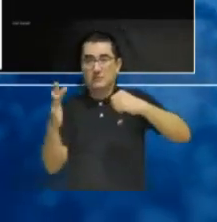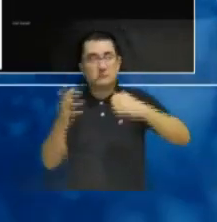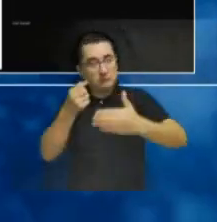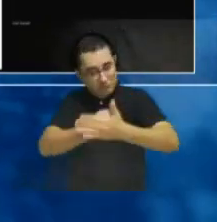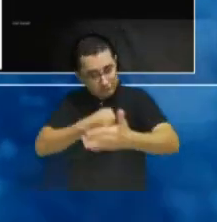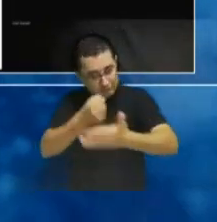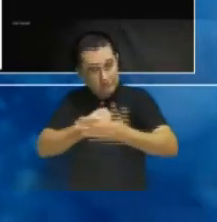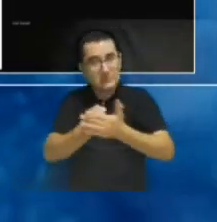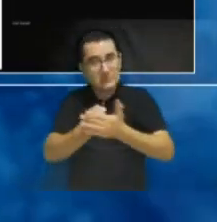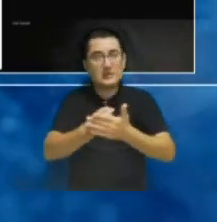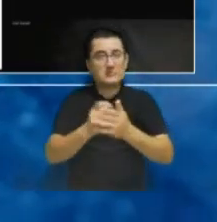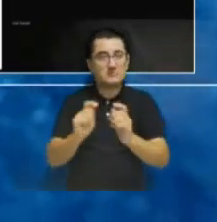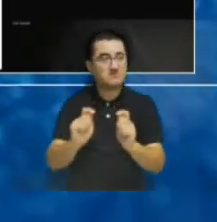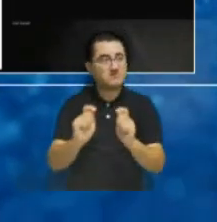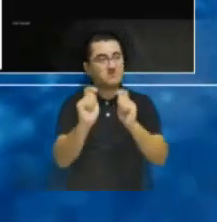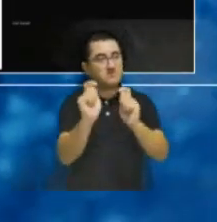allocation.